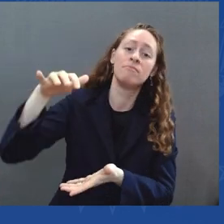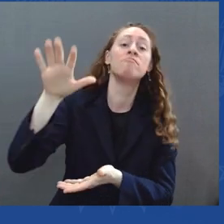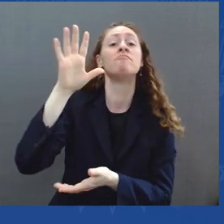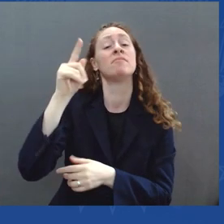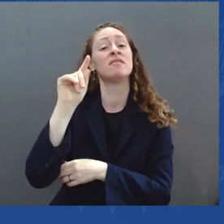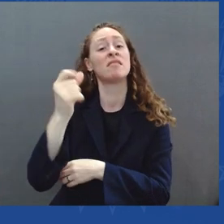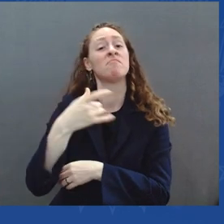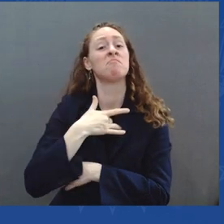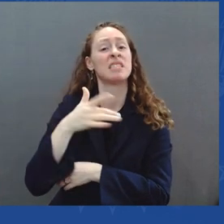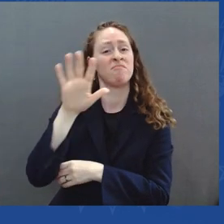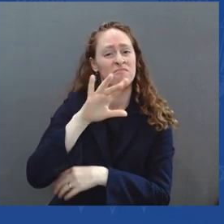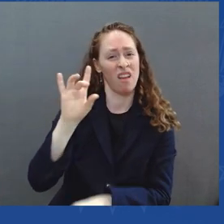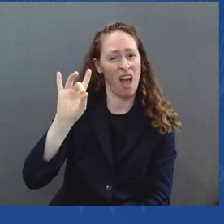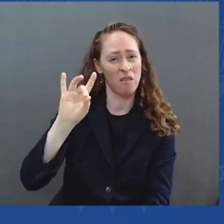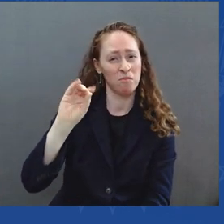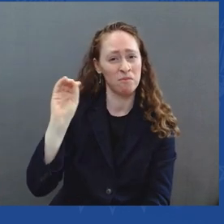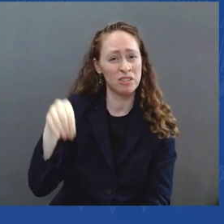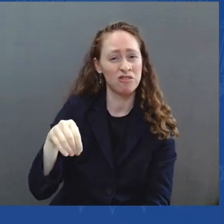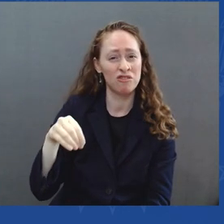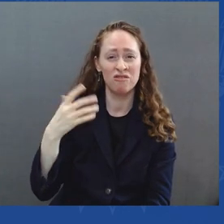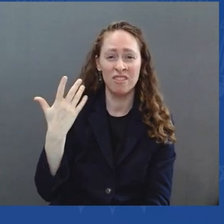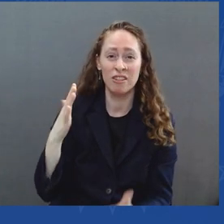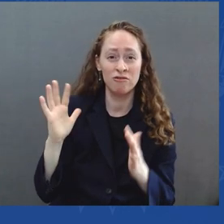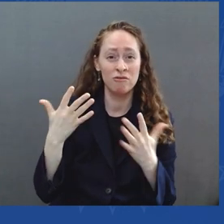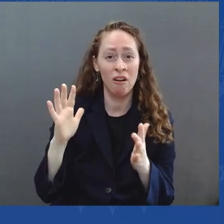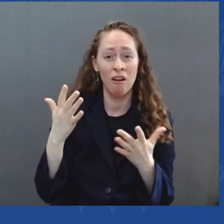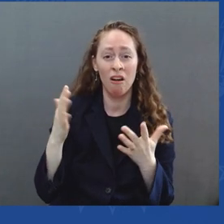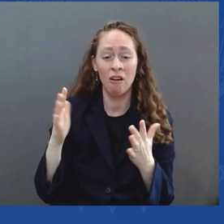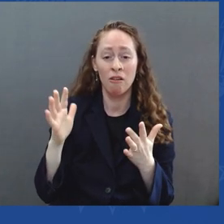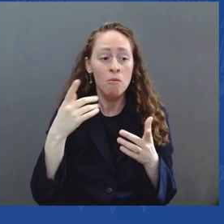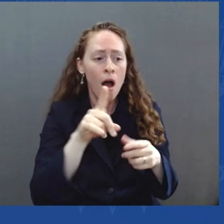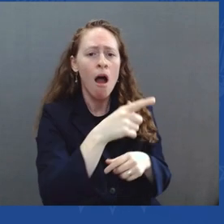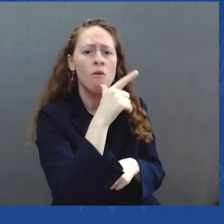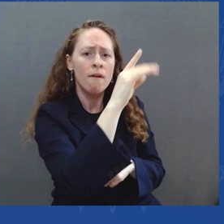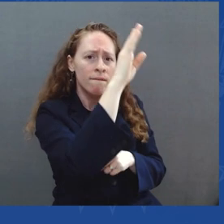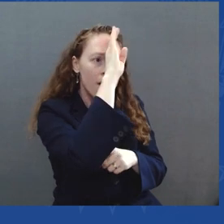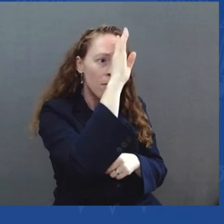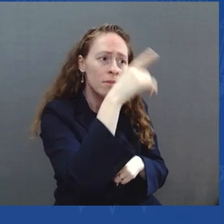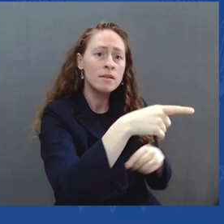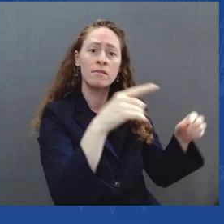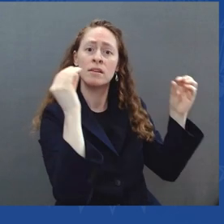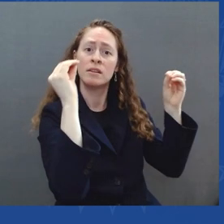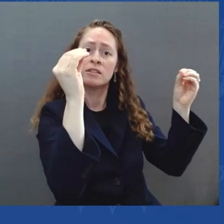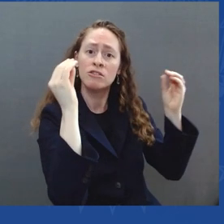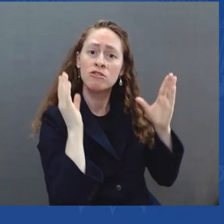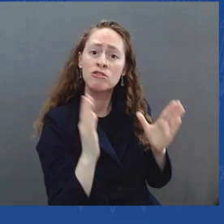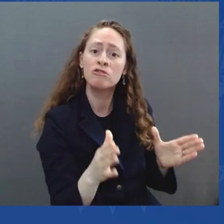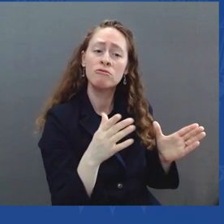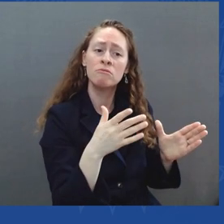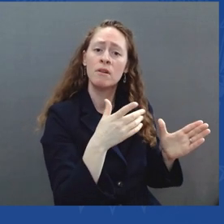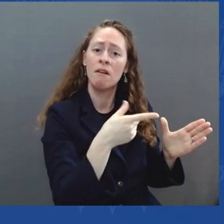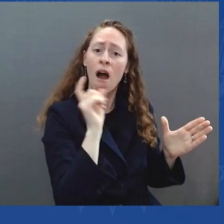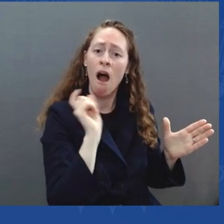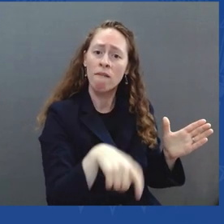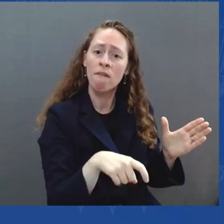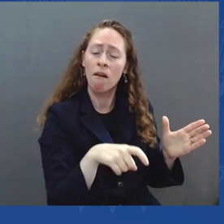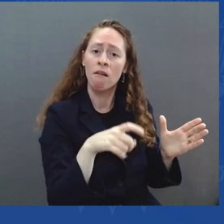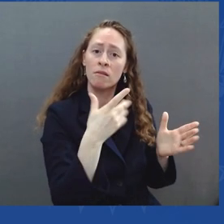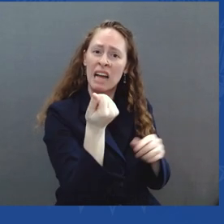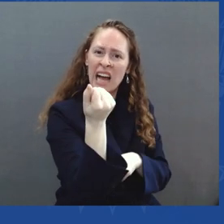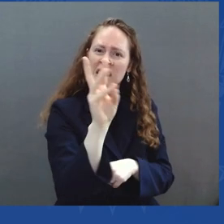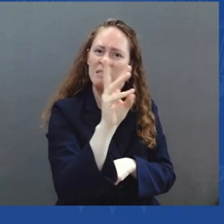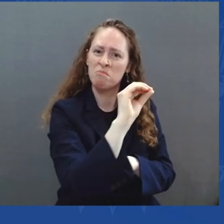led by a firefighter and a teacher can pay double that income tax rate, double what a